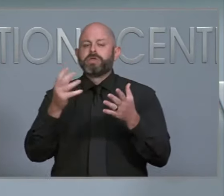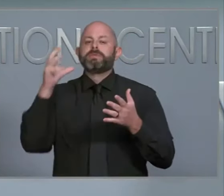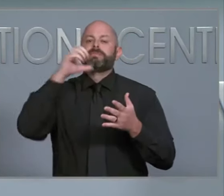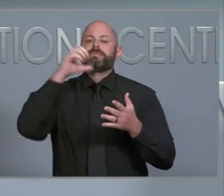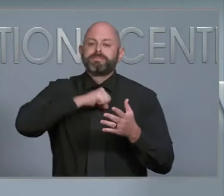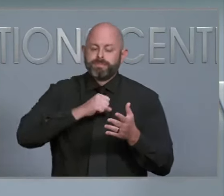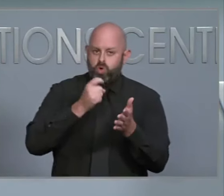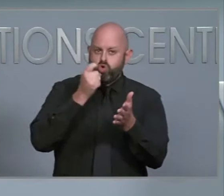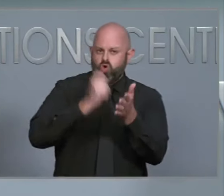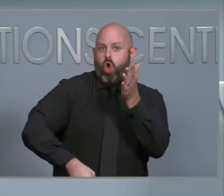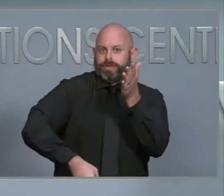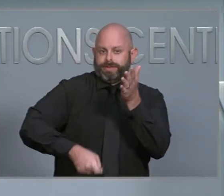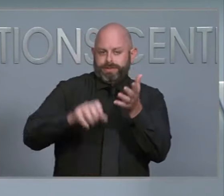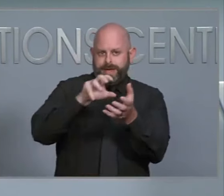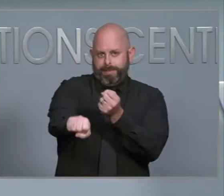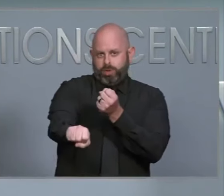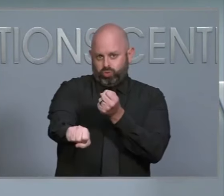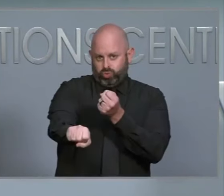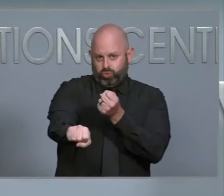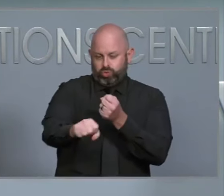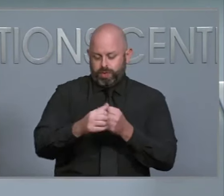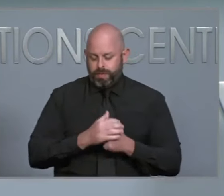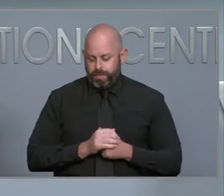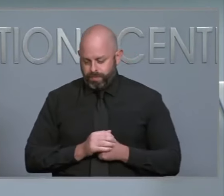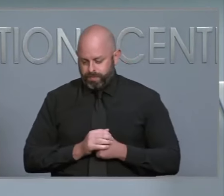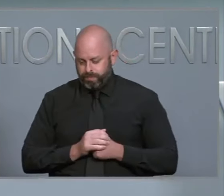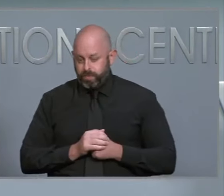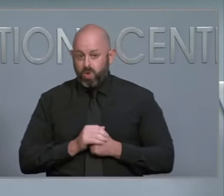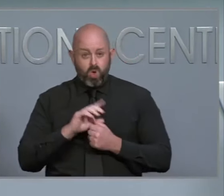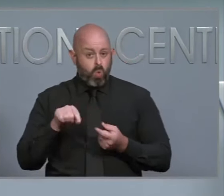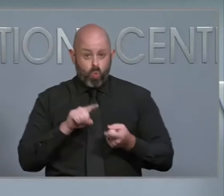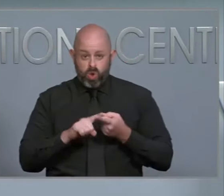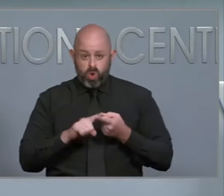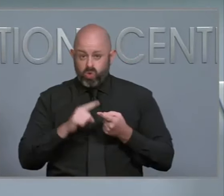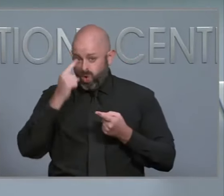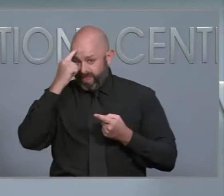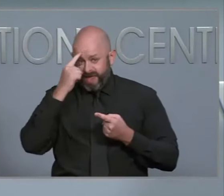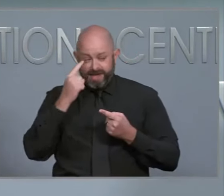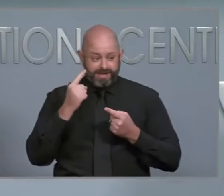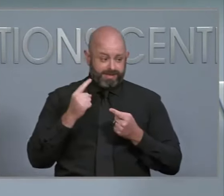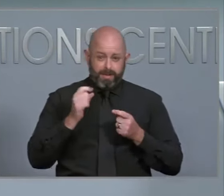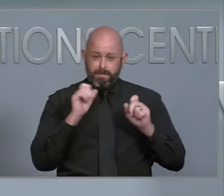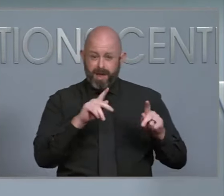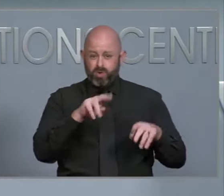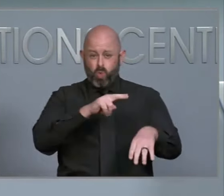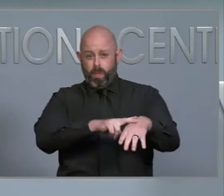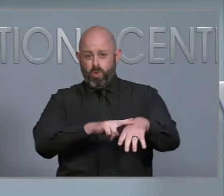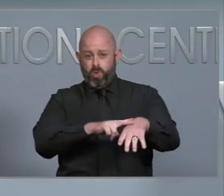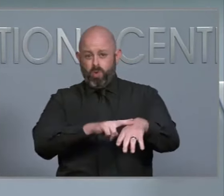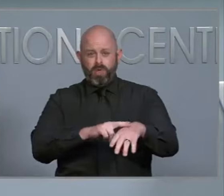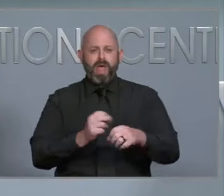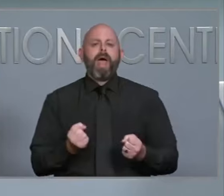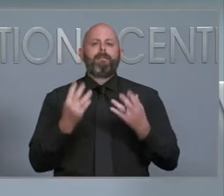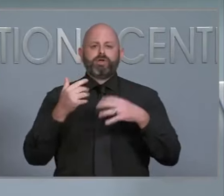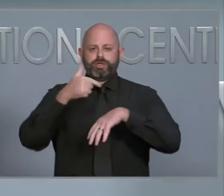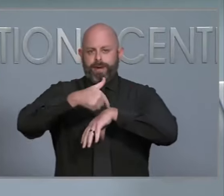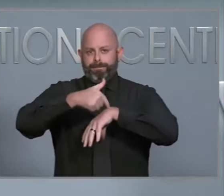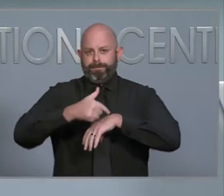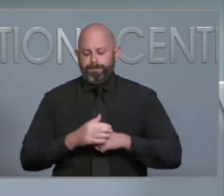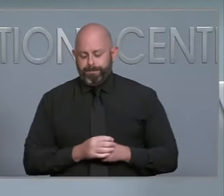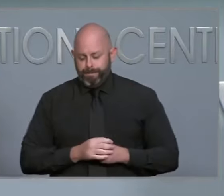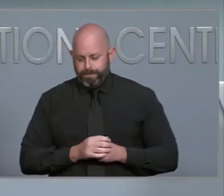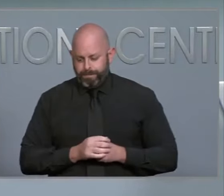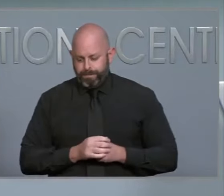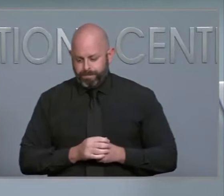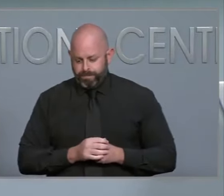your timeline is for things to be restored to some kind of normalcy. Well, first, as quickly as possible, we